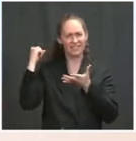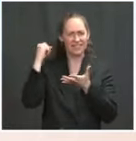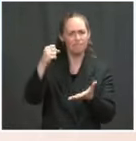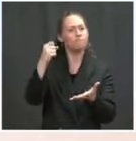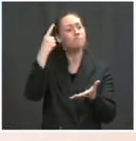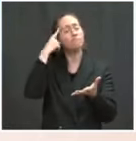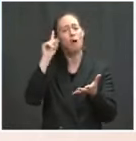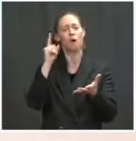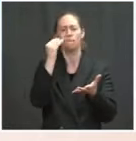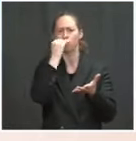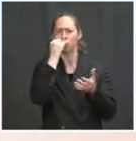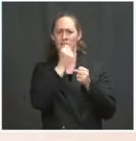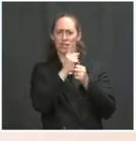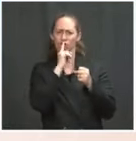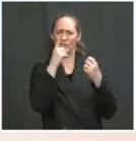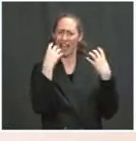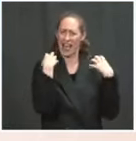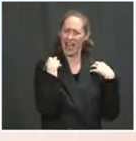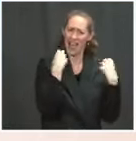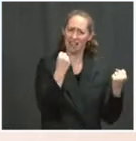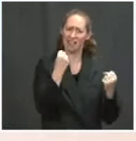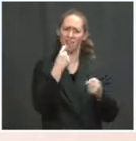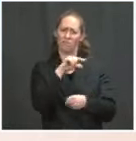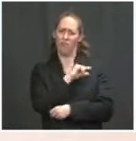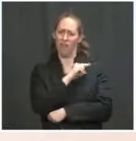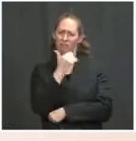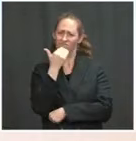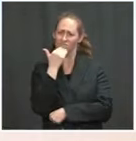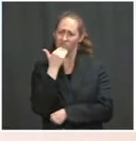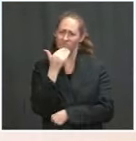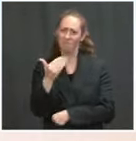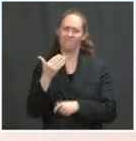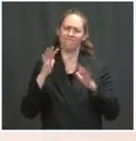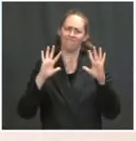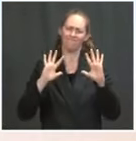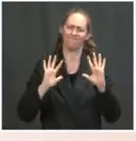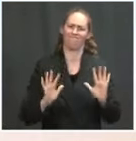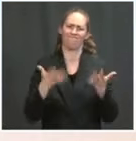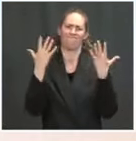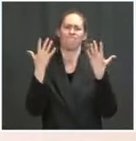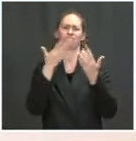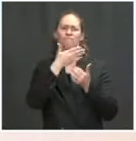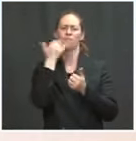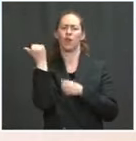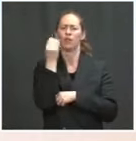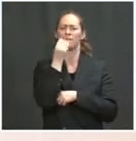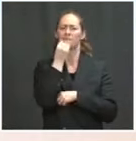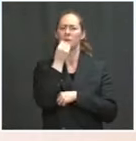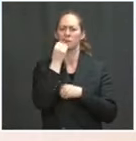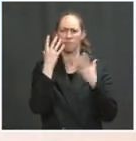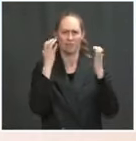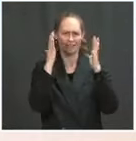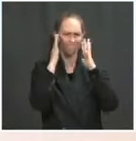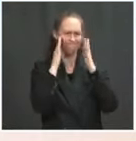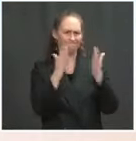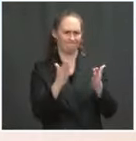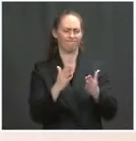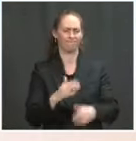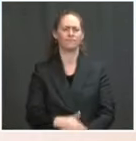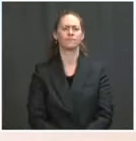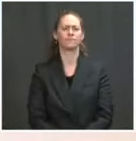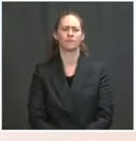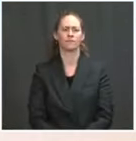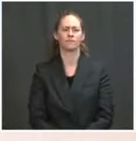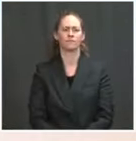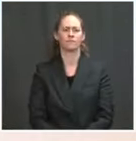steps, these three key investments on the American Families Plan will allow us to cement the gains under the American Rescue Plan and hopefully